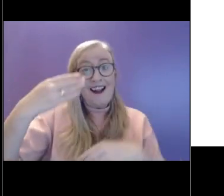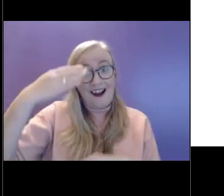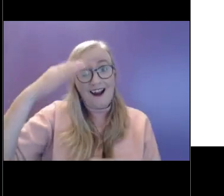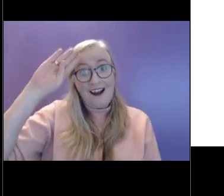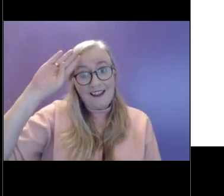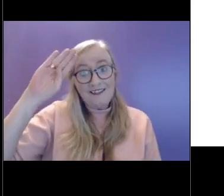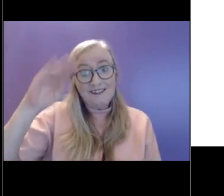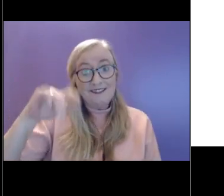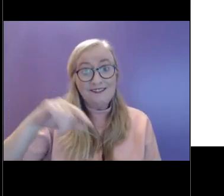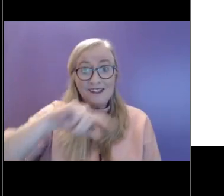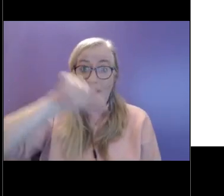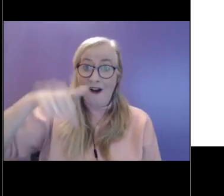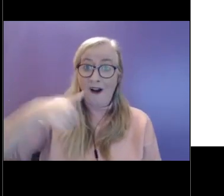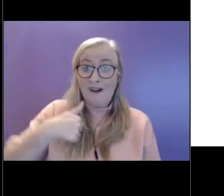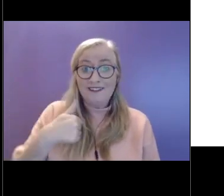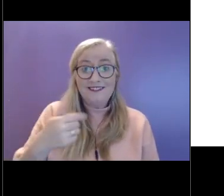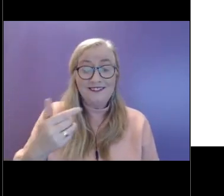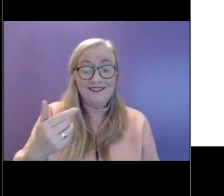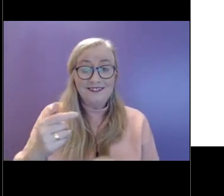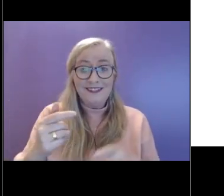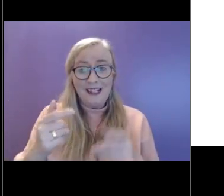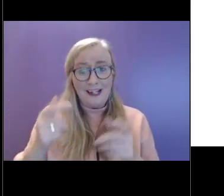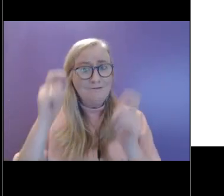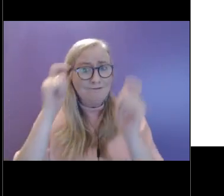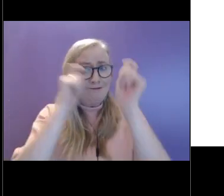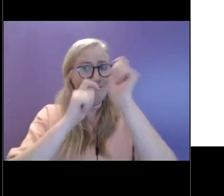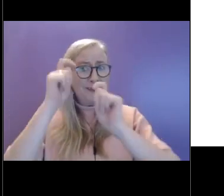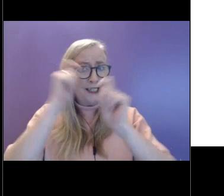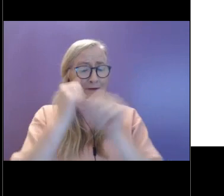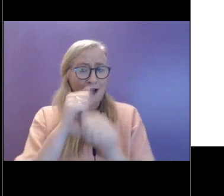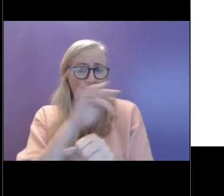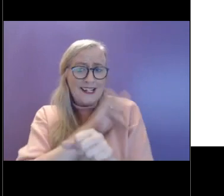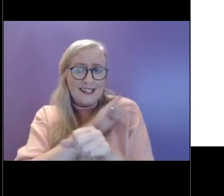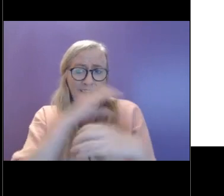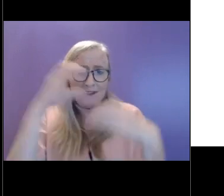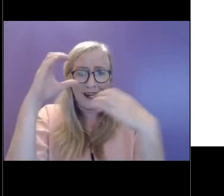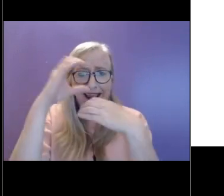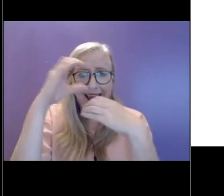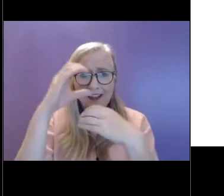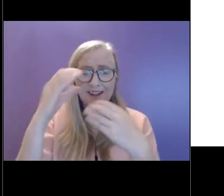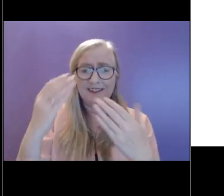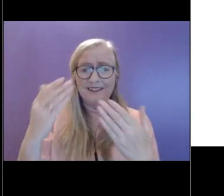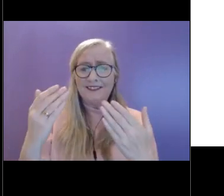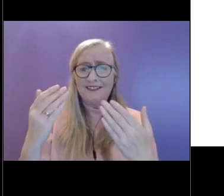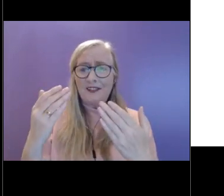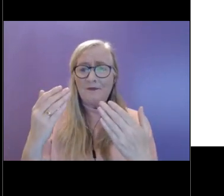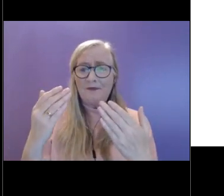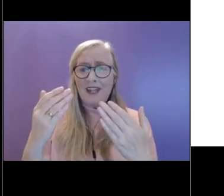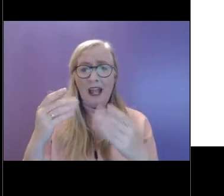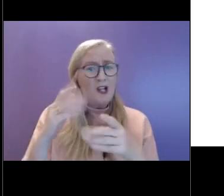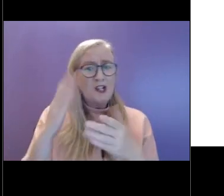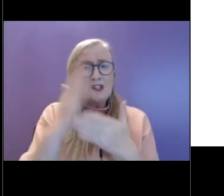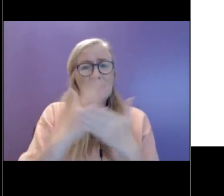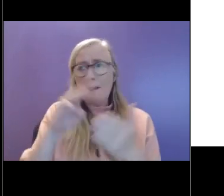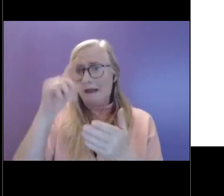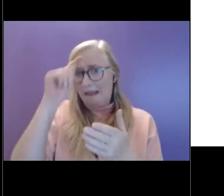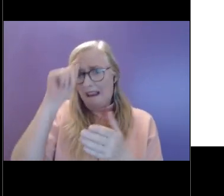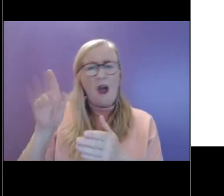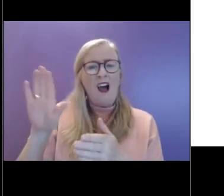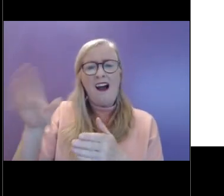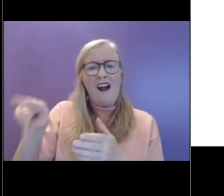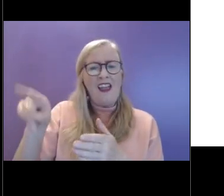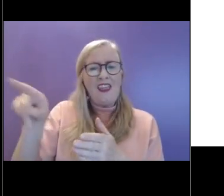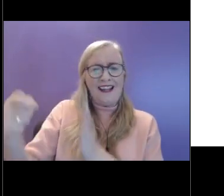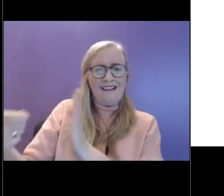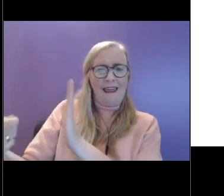people have thought about self care or had a belief that it's something additional. And if we have, you know,